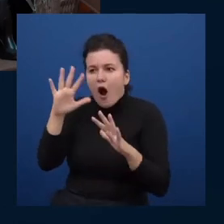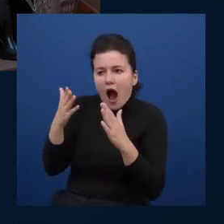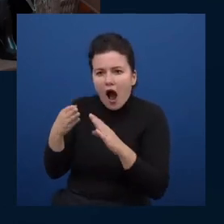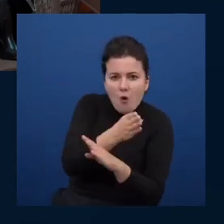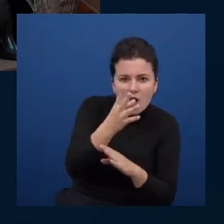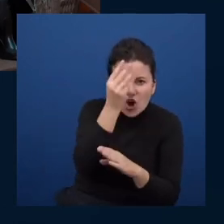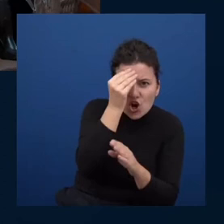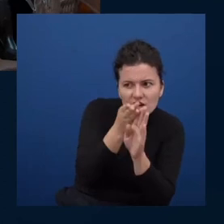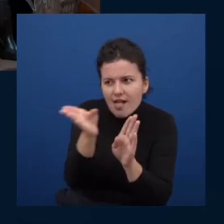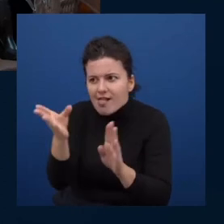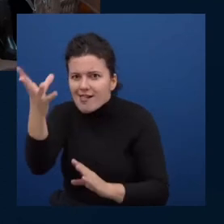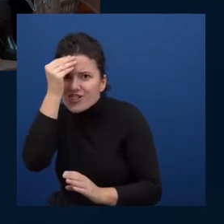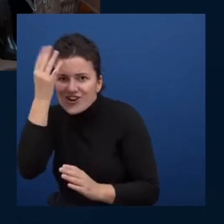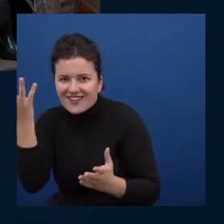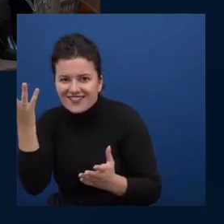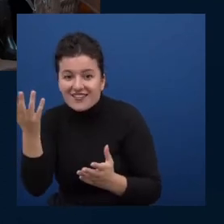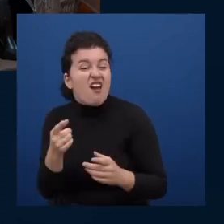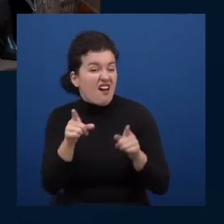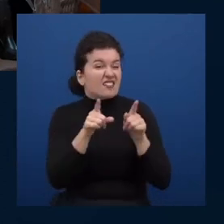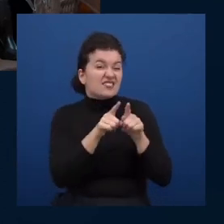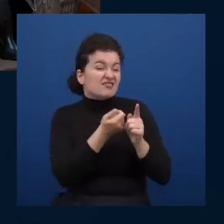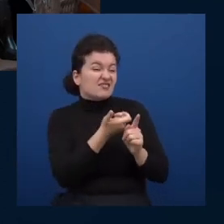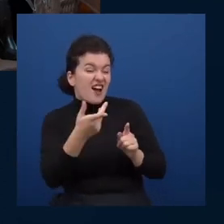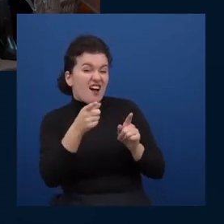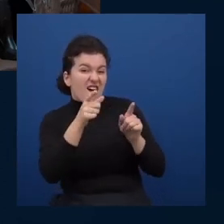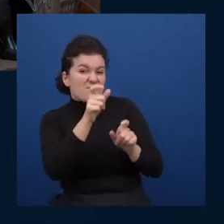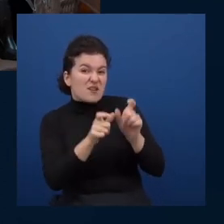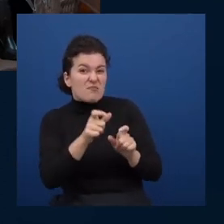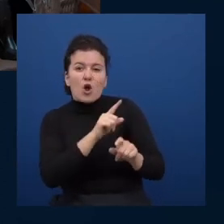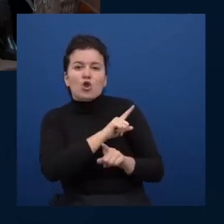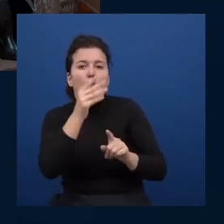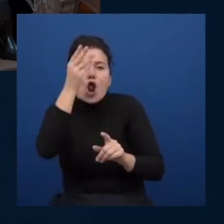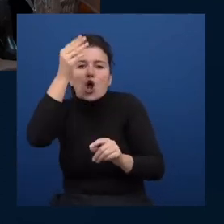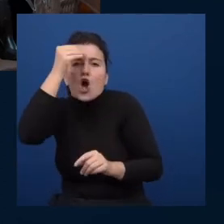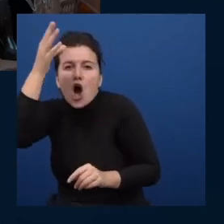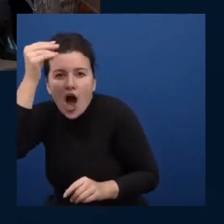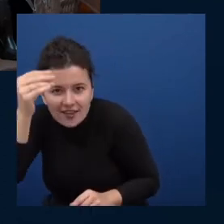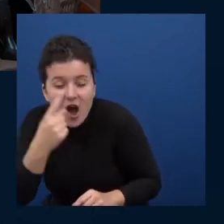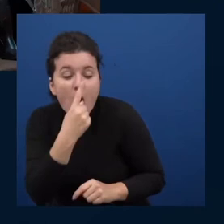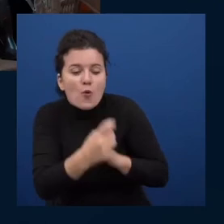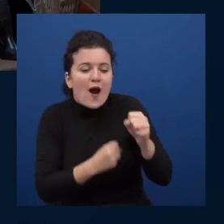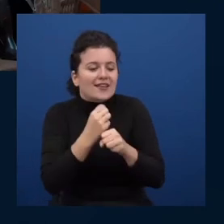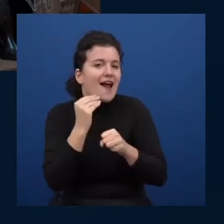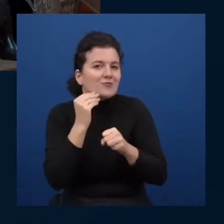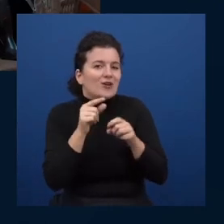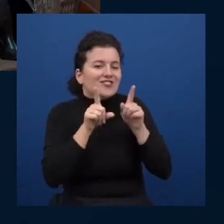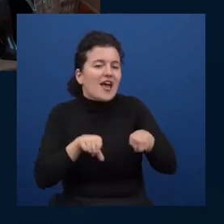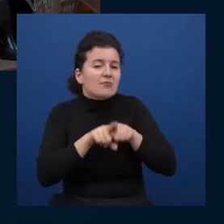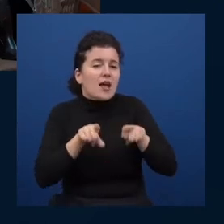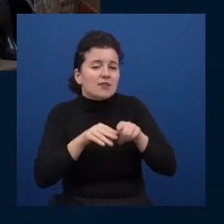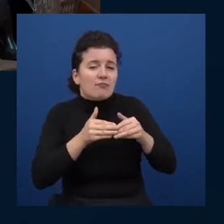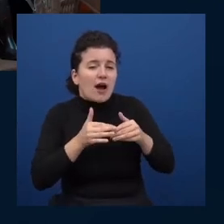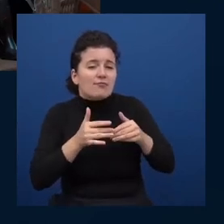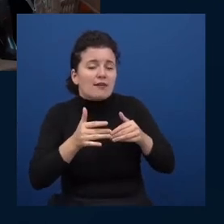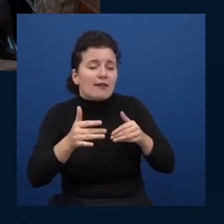year 20 times because they aren't learning they aren't thinking about moving forward and doing uh